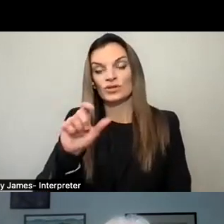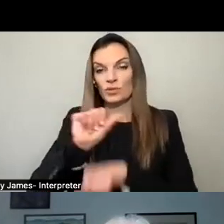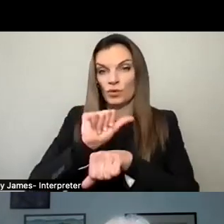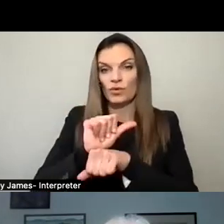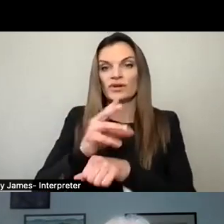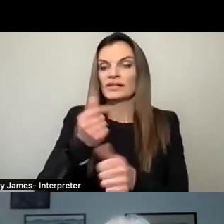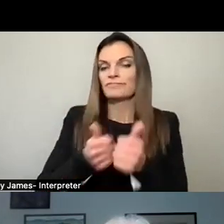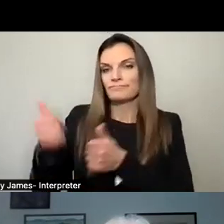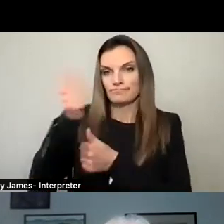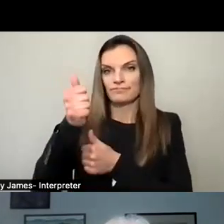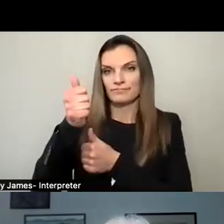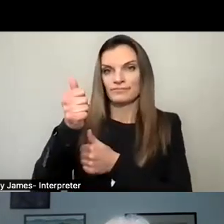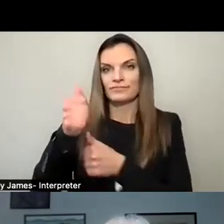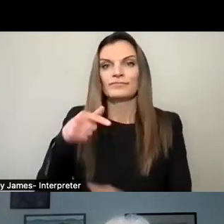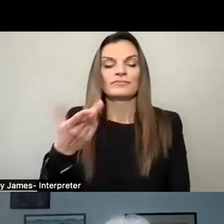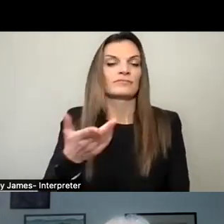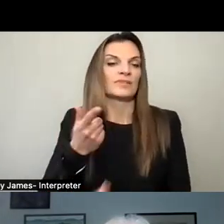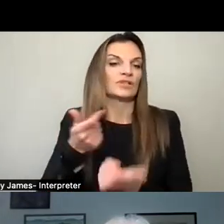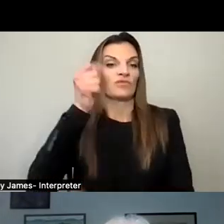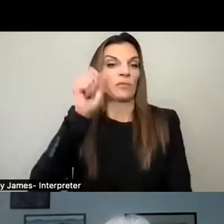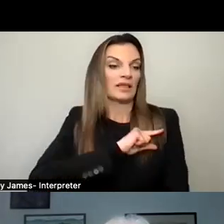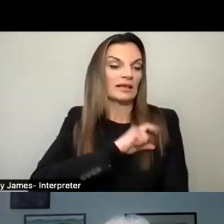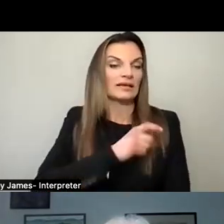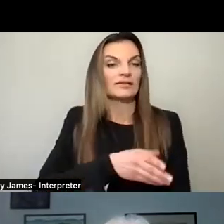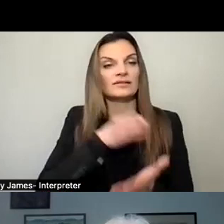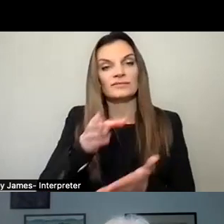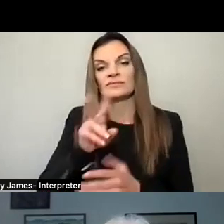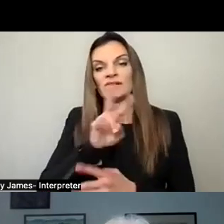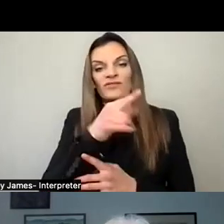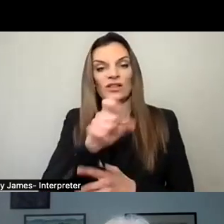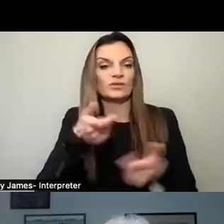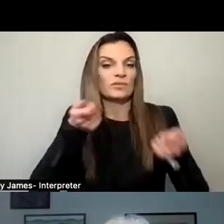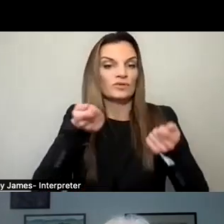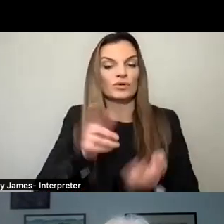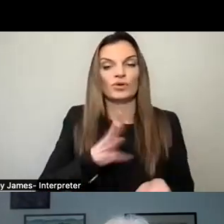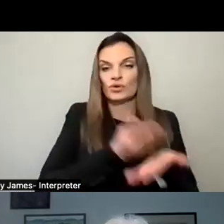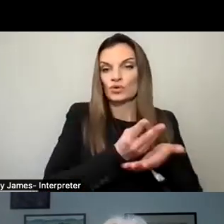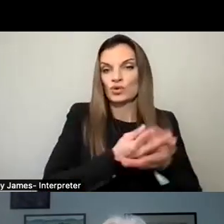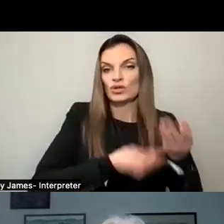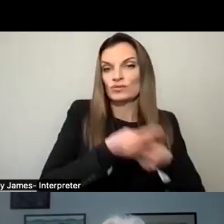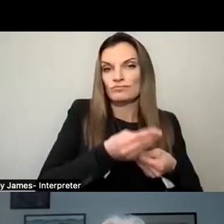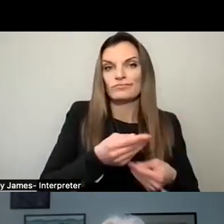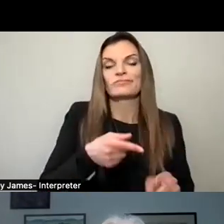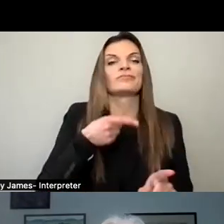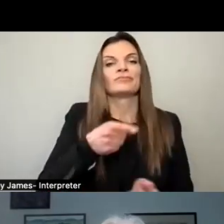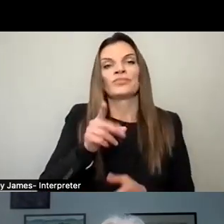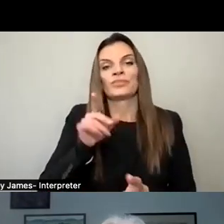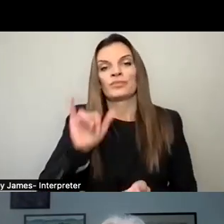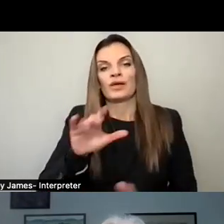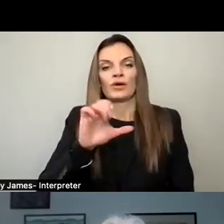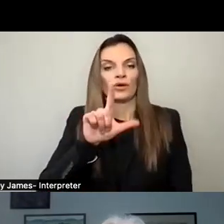heads, whether it's the chief of the police, your village administrator, your treasurer, or your clerk. They've all, in